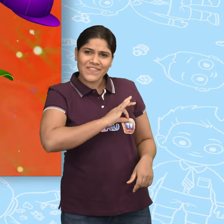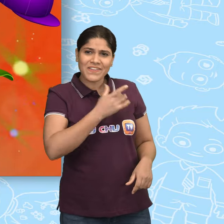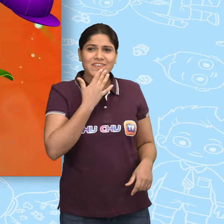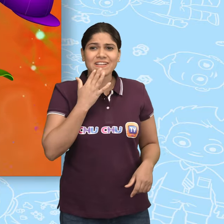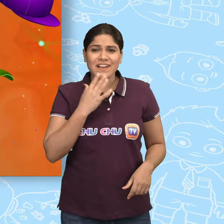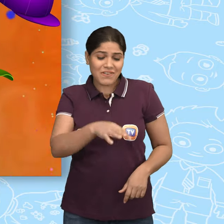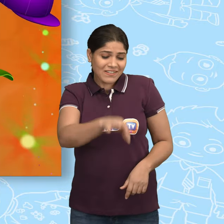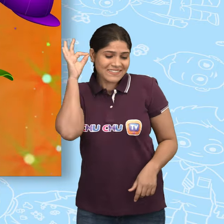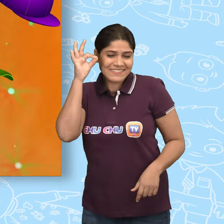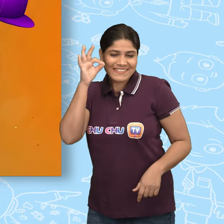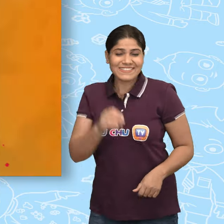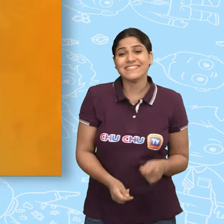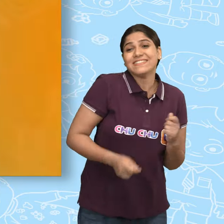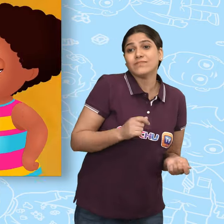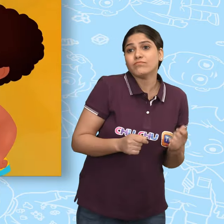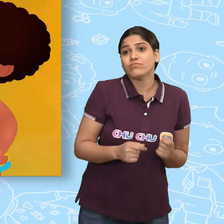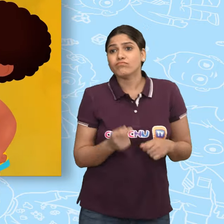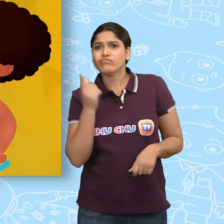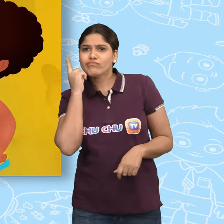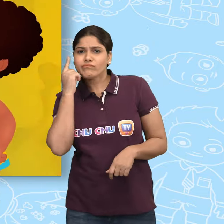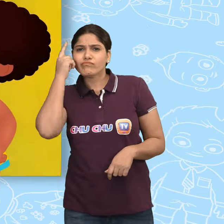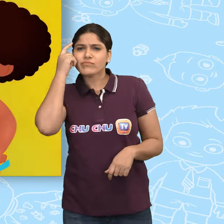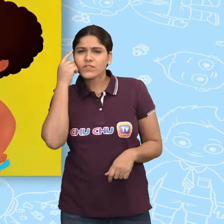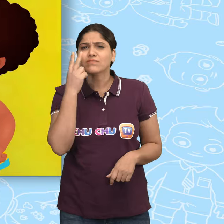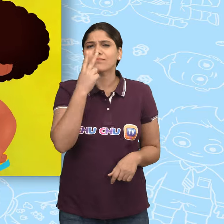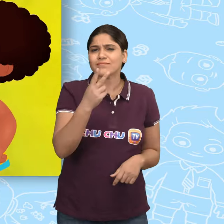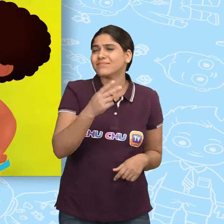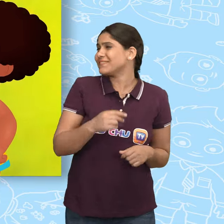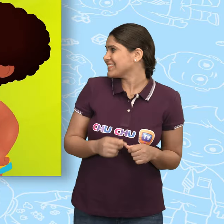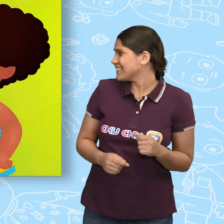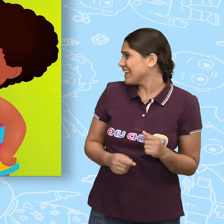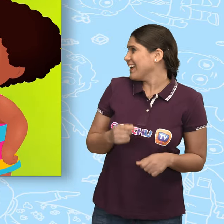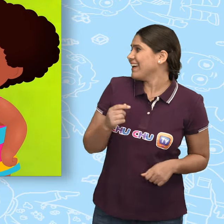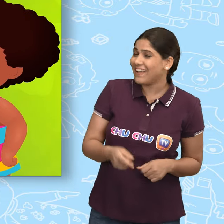favorite from the pool Hmm, take the home